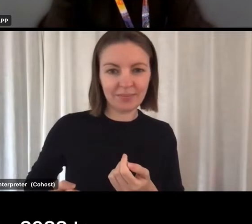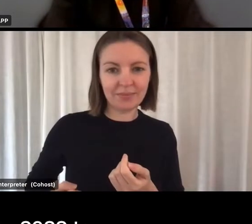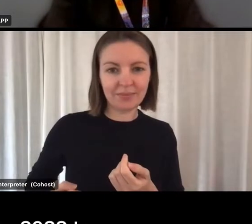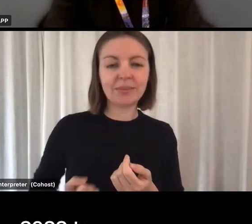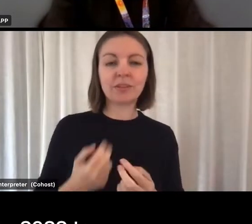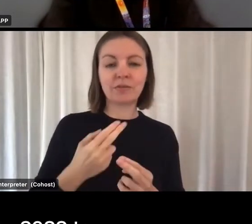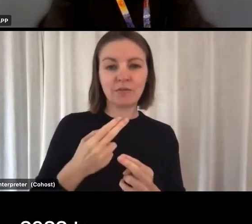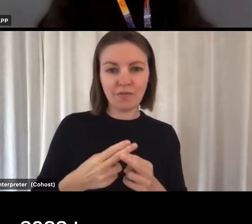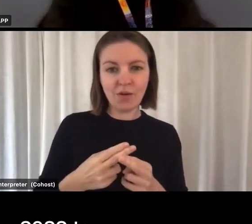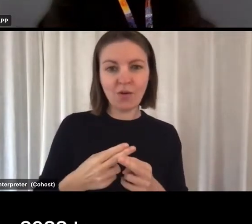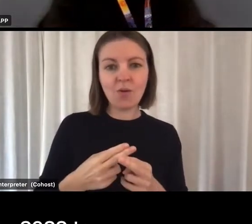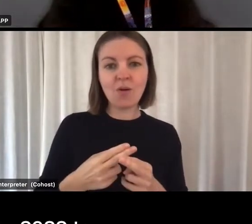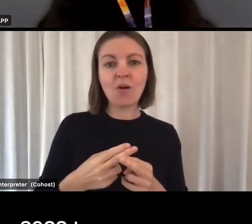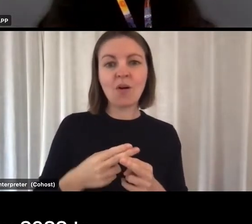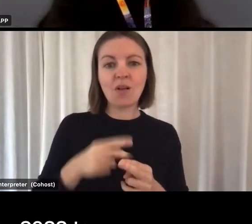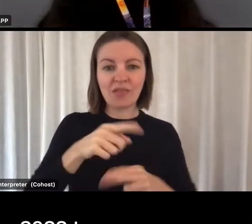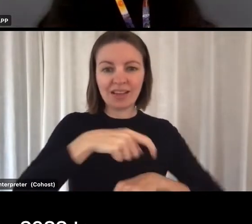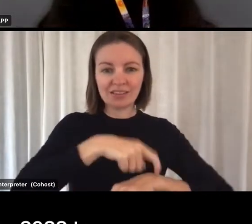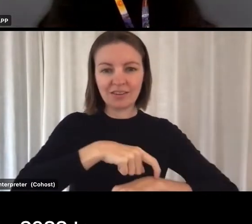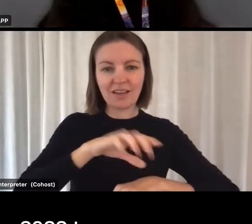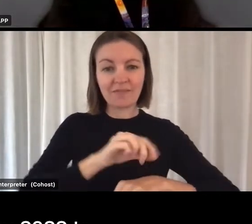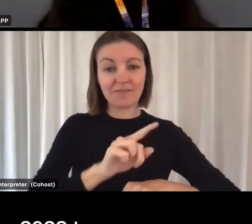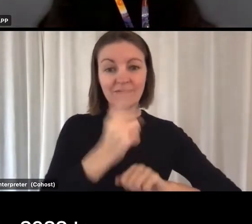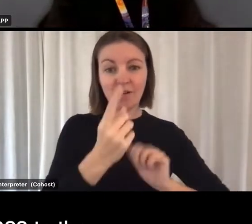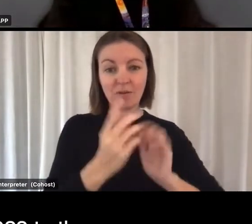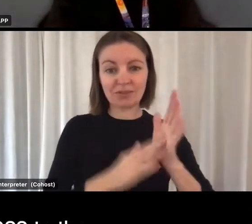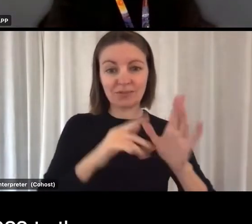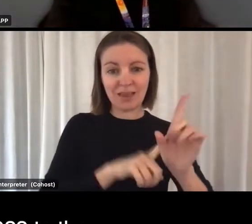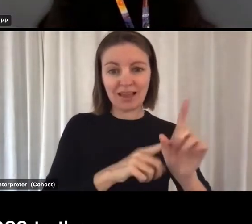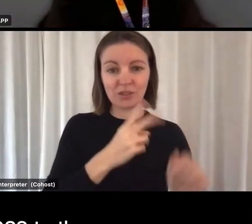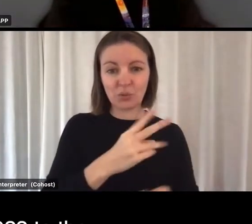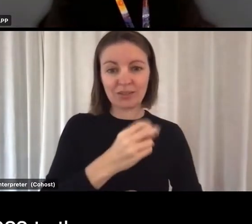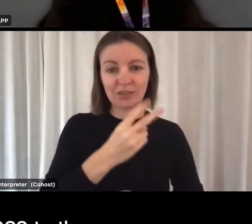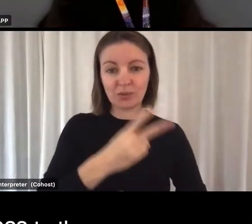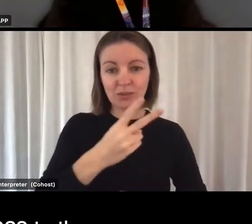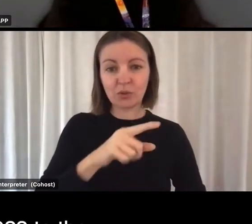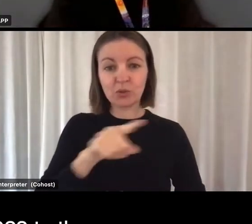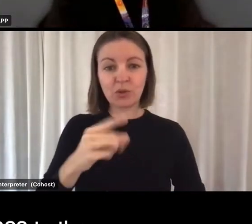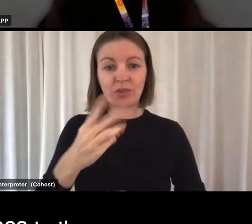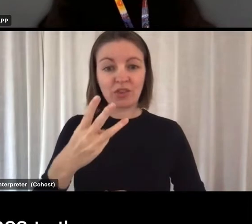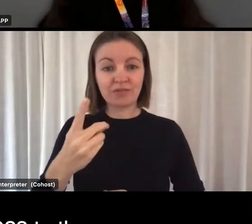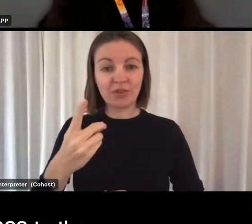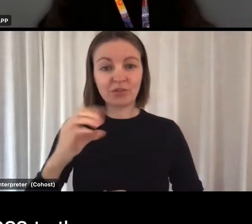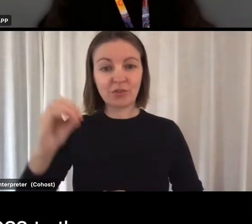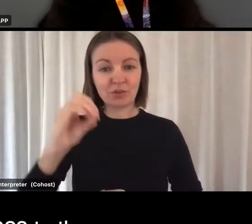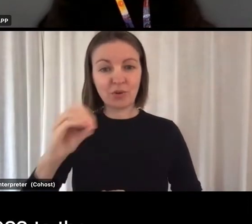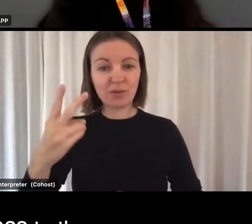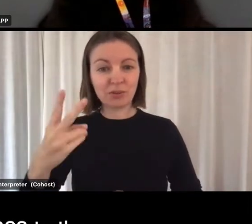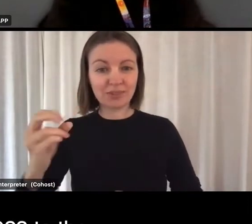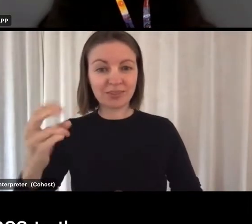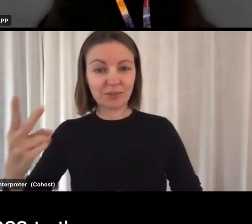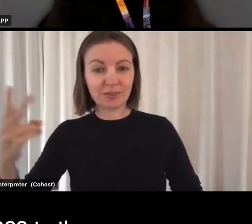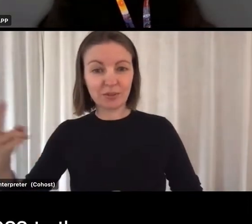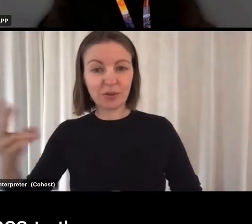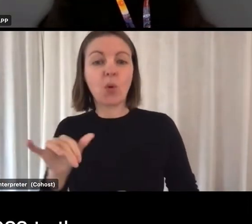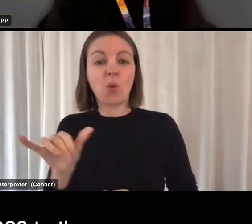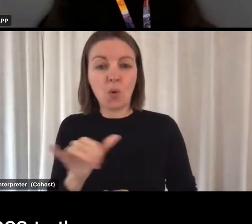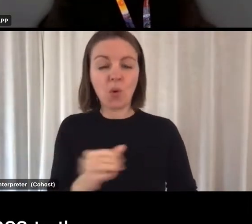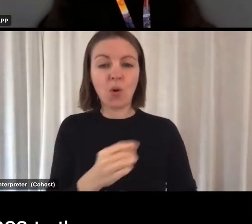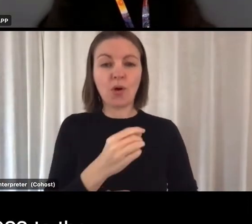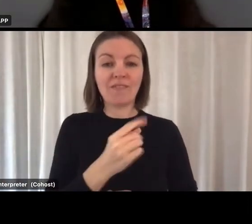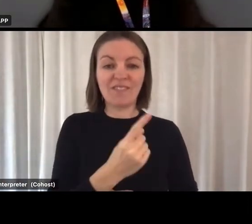employment period from the 1st of May 2022 to the 31st of October 2022, or the 1st of May